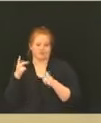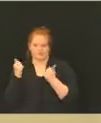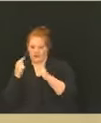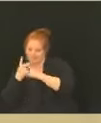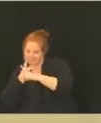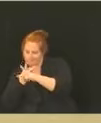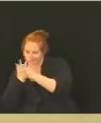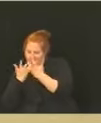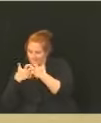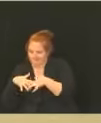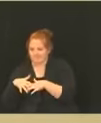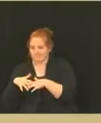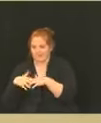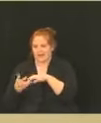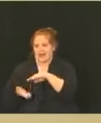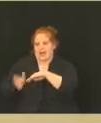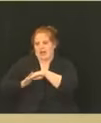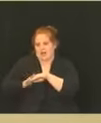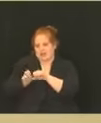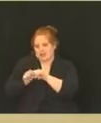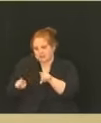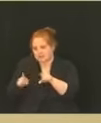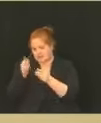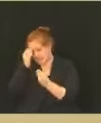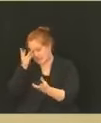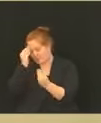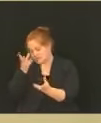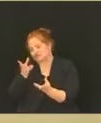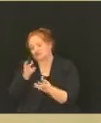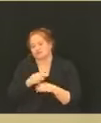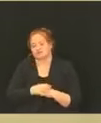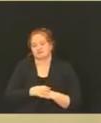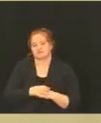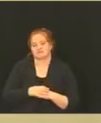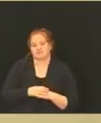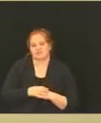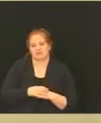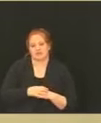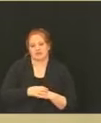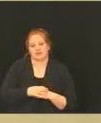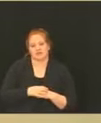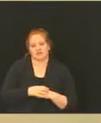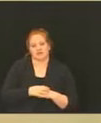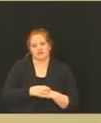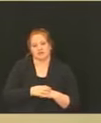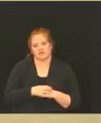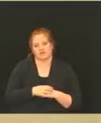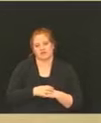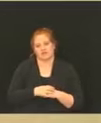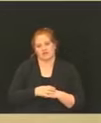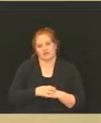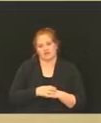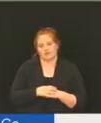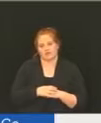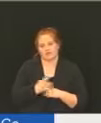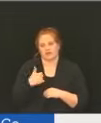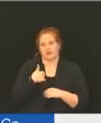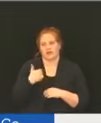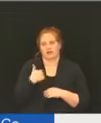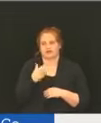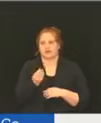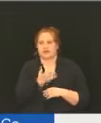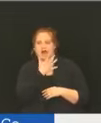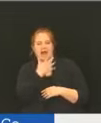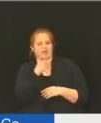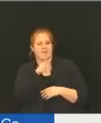of increasing opportunities to disseminate information. We still have showing on our PowerPoint. don't know if that